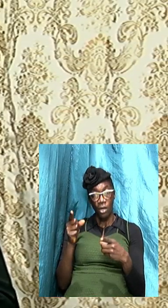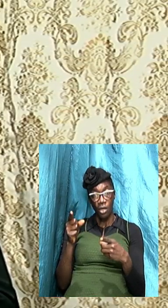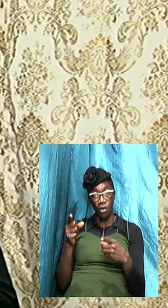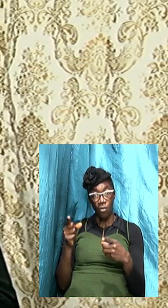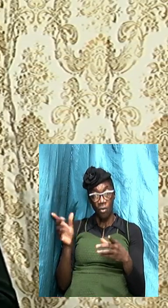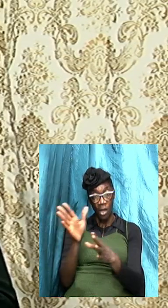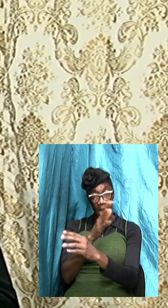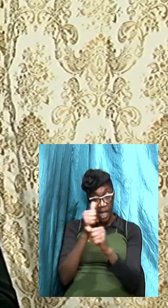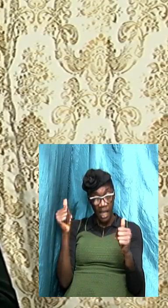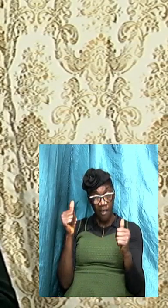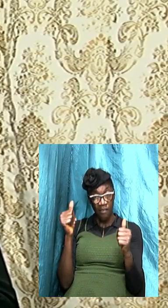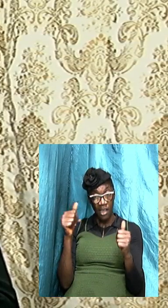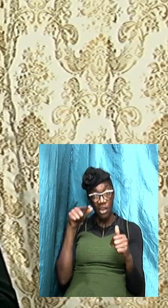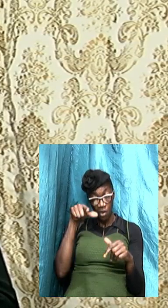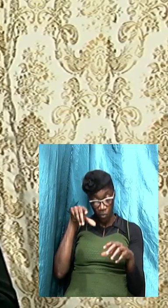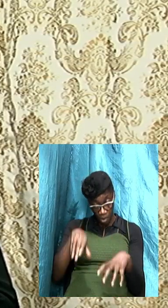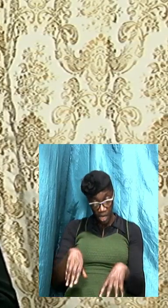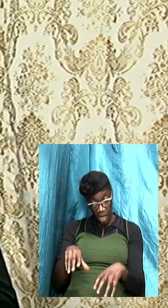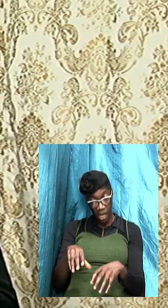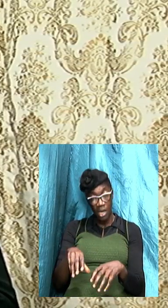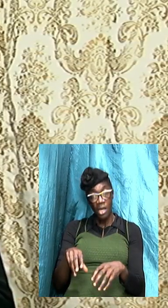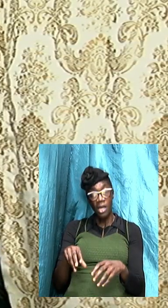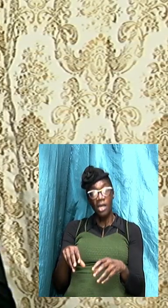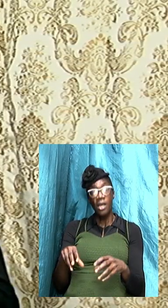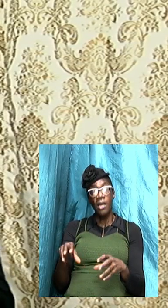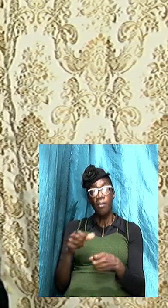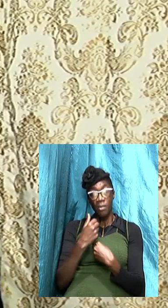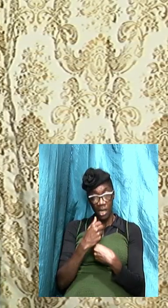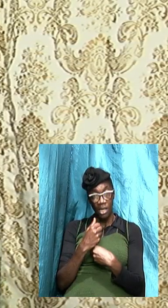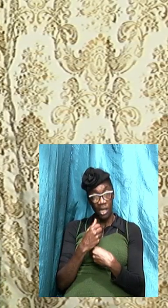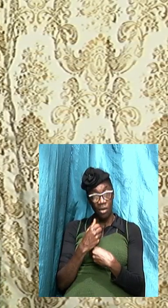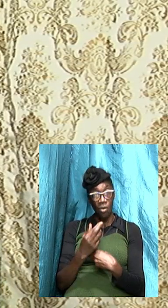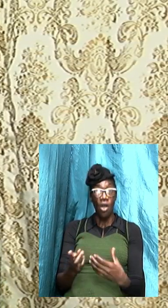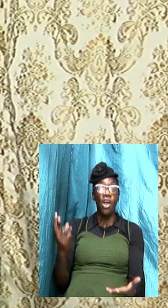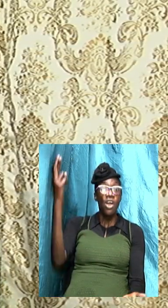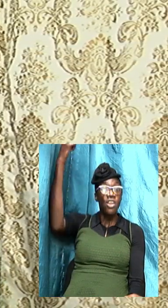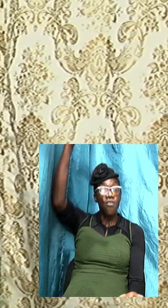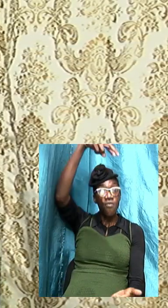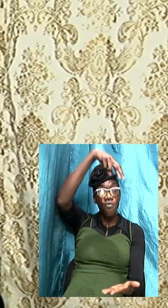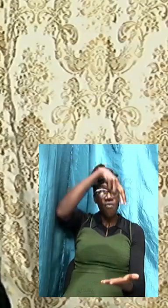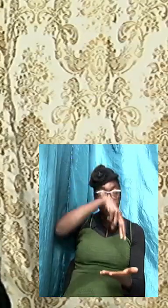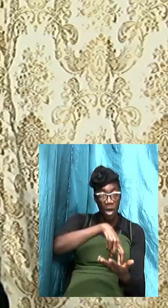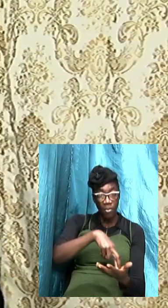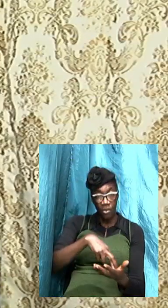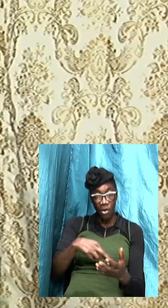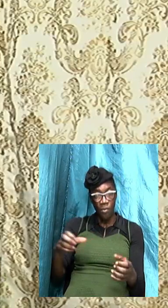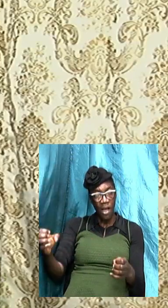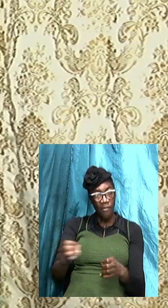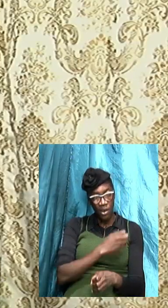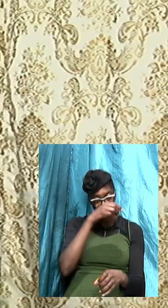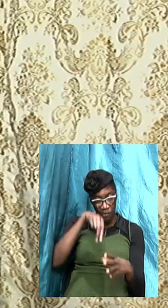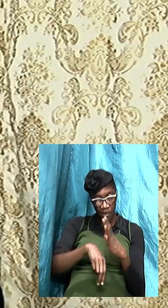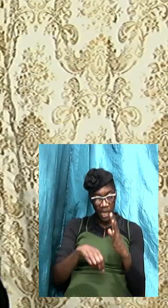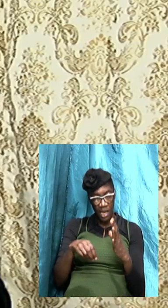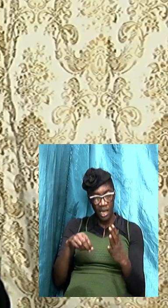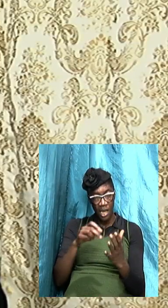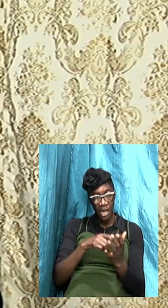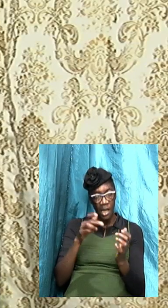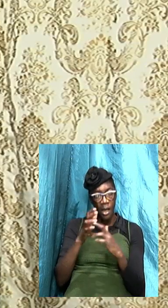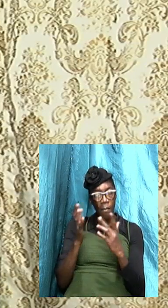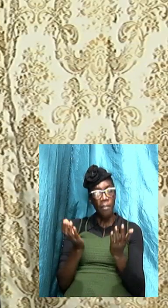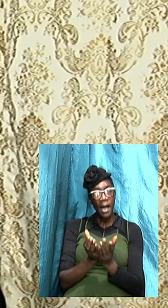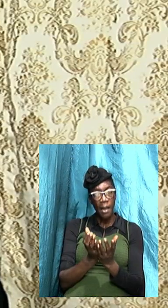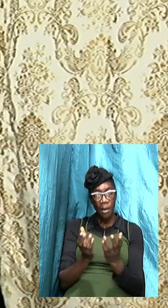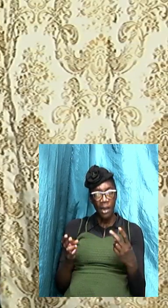we can make it into the rapture we have enough in the scripture we have enough principles to